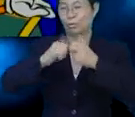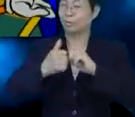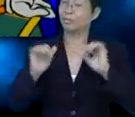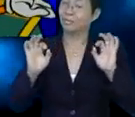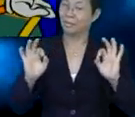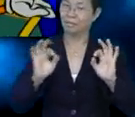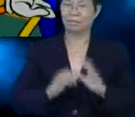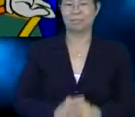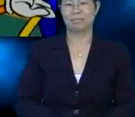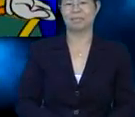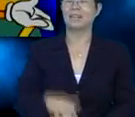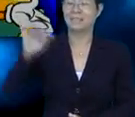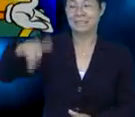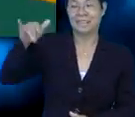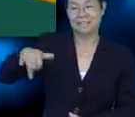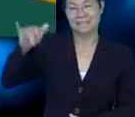So, it's solved then.